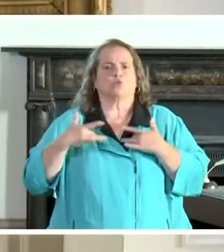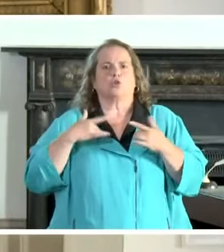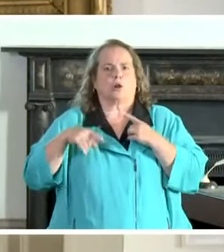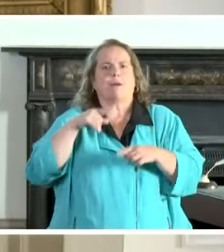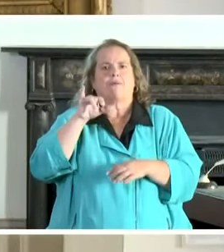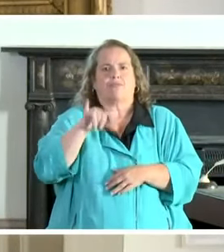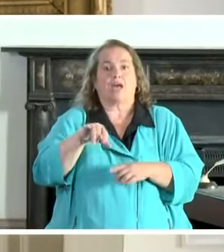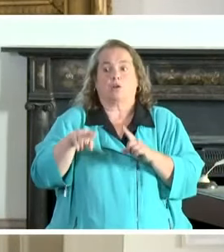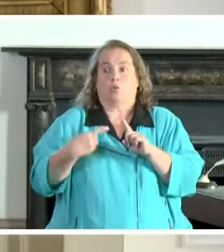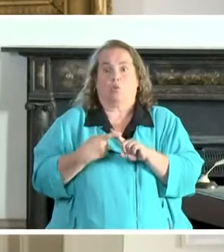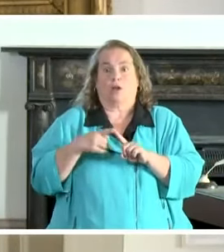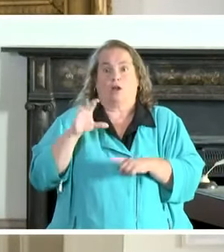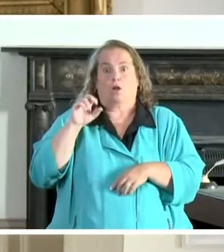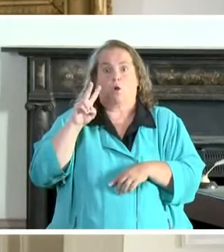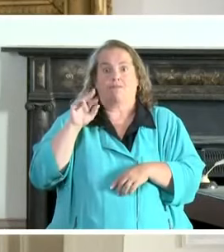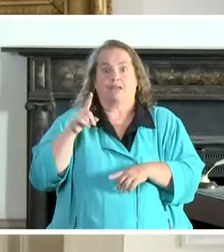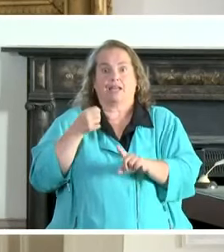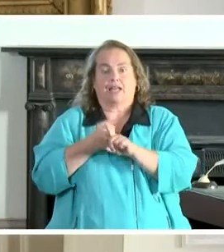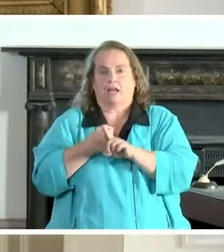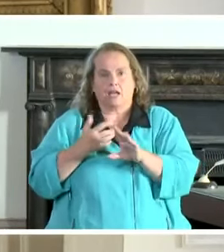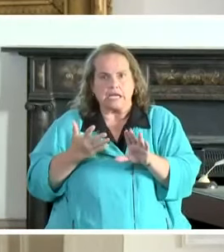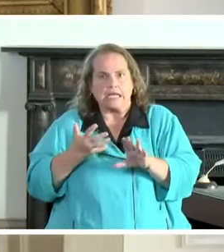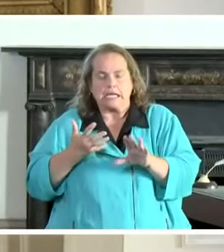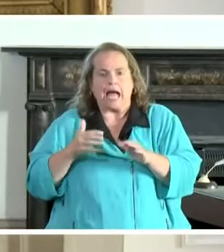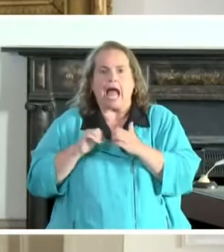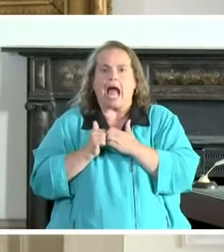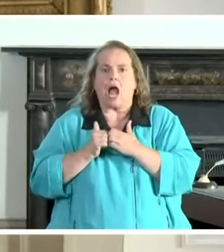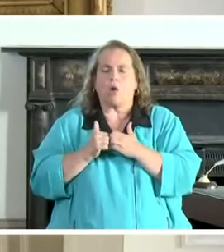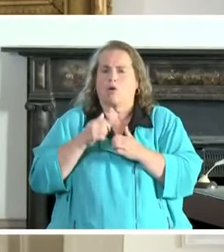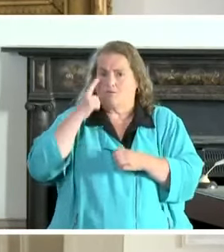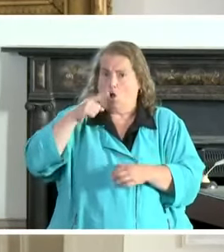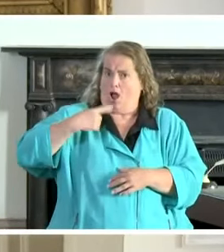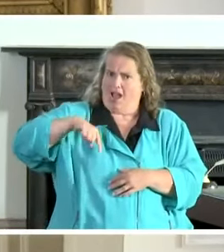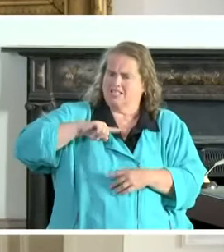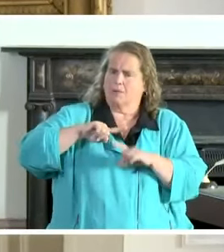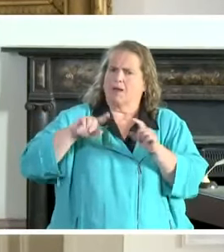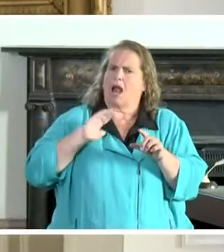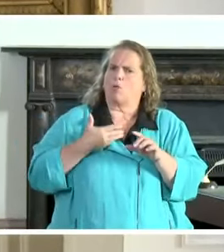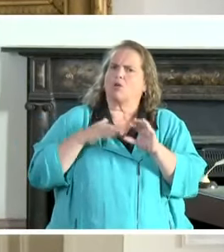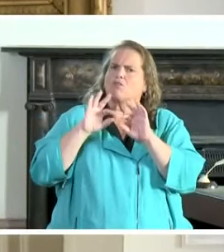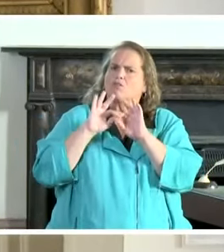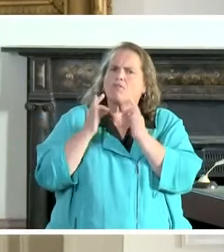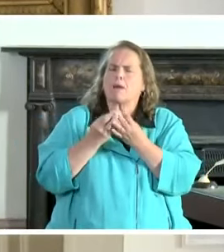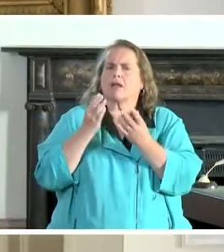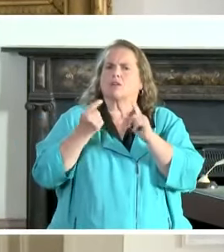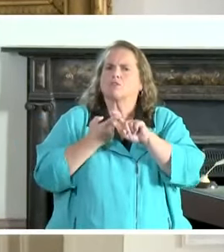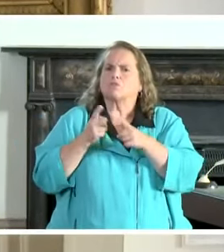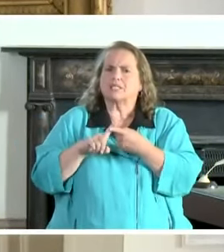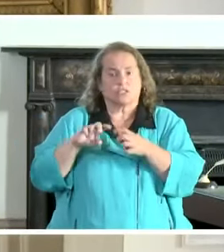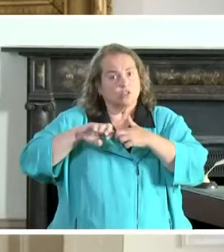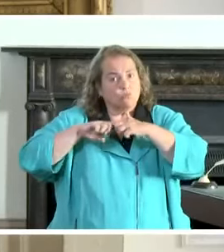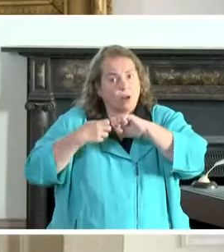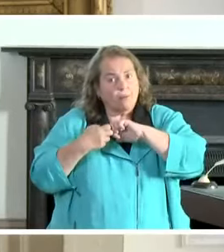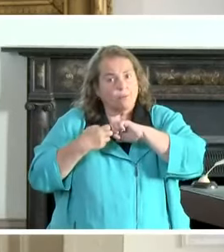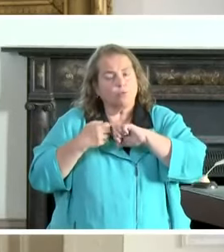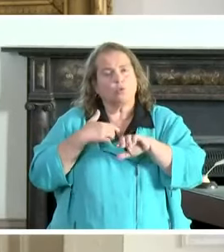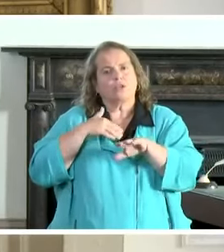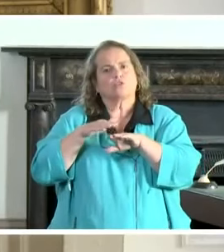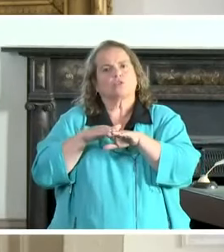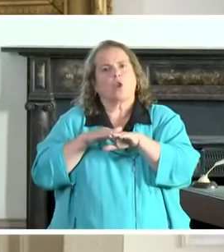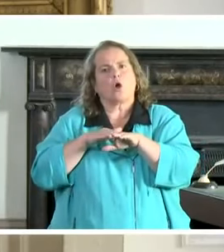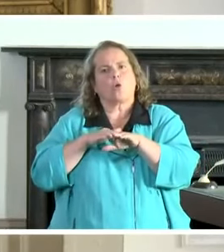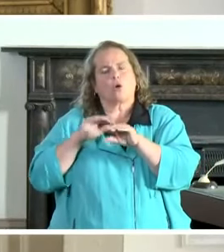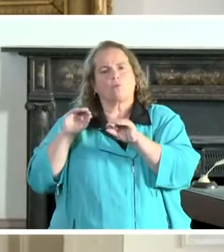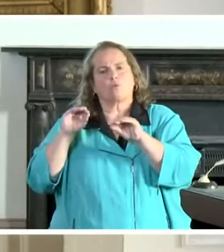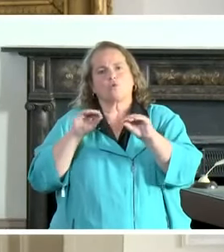when this started early. Not just for us, but for our friends and family. It's a problem. We've slowly moved our